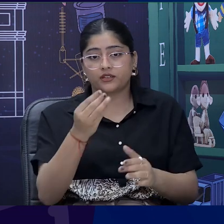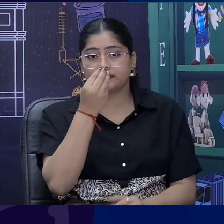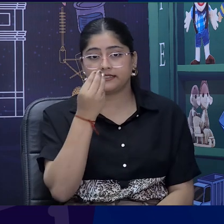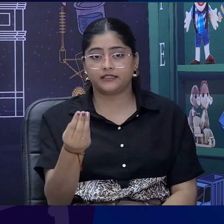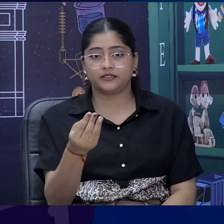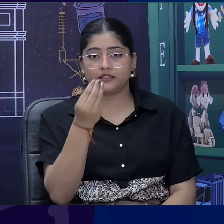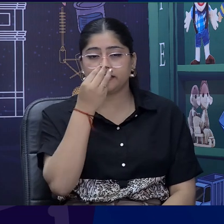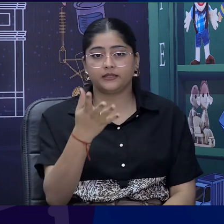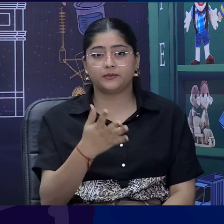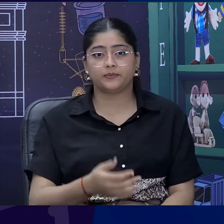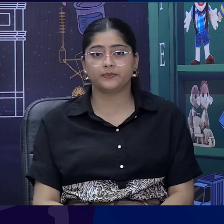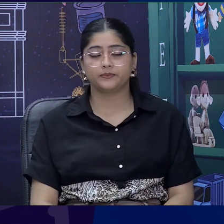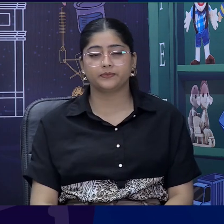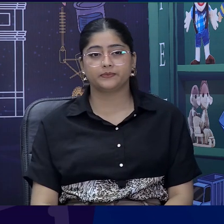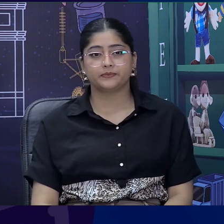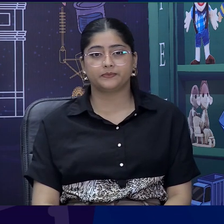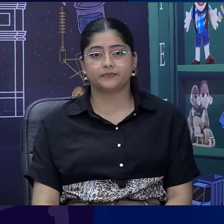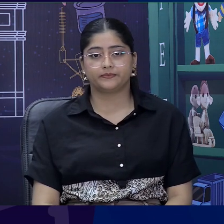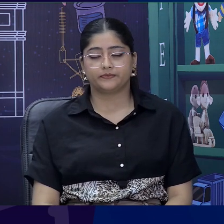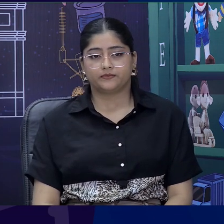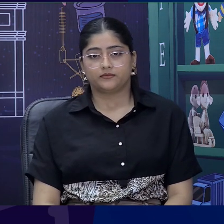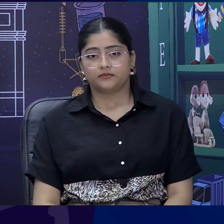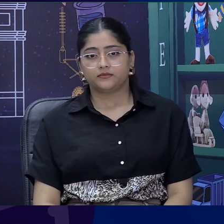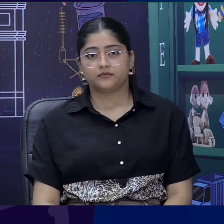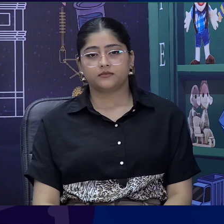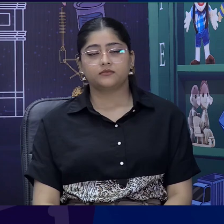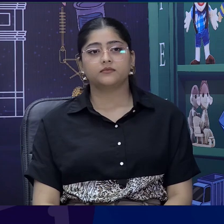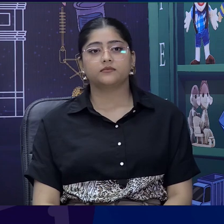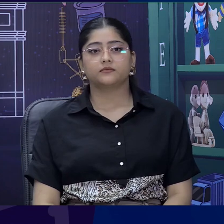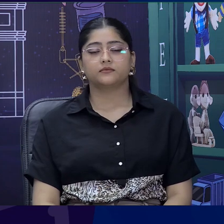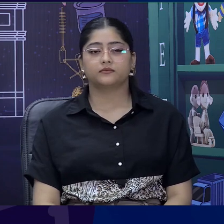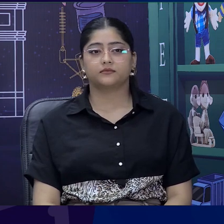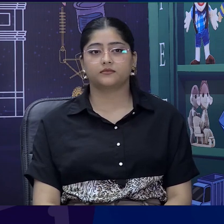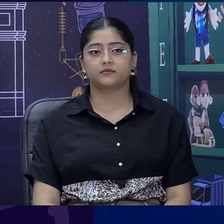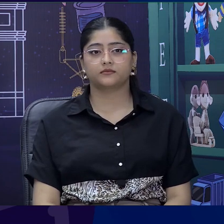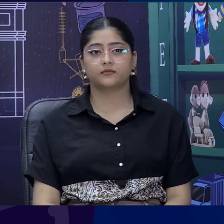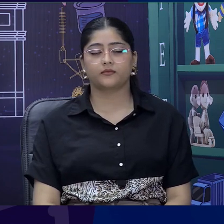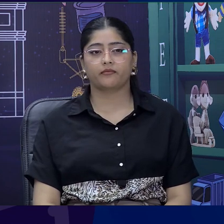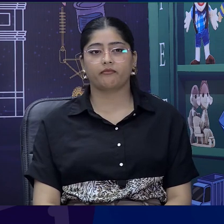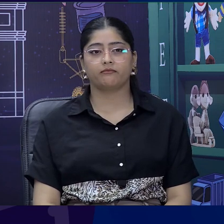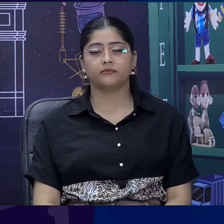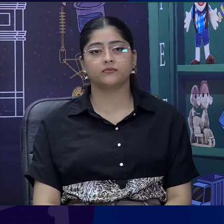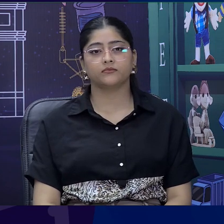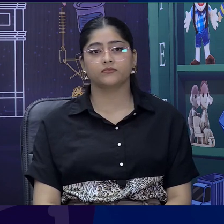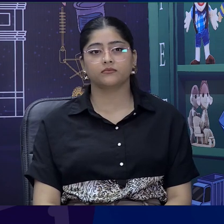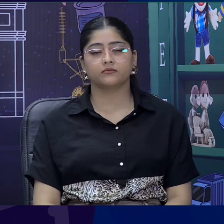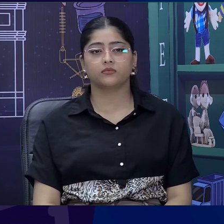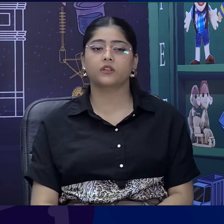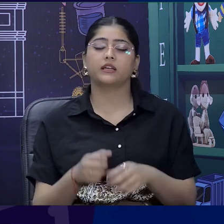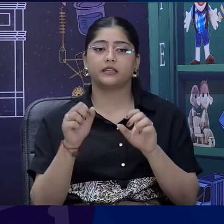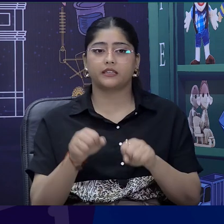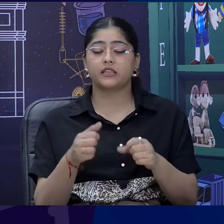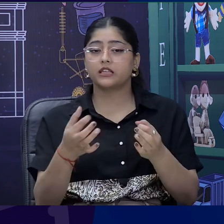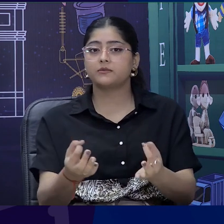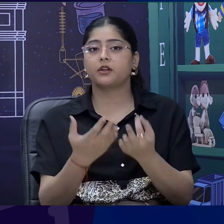and they will be more easy for them to reach out. Hmm. Right. Right. And this is about our special needs